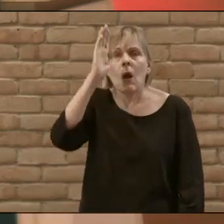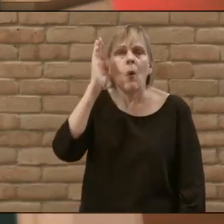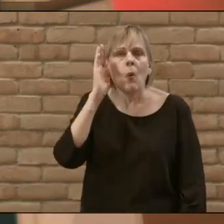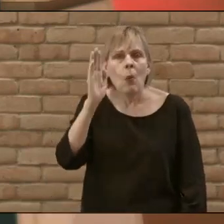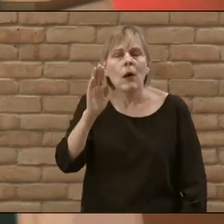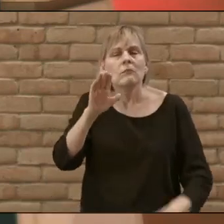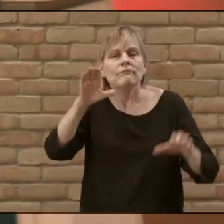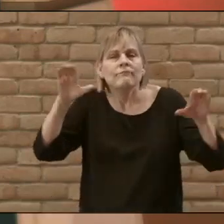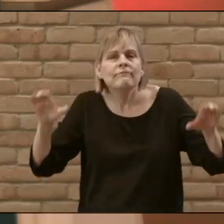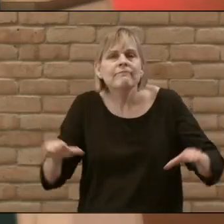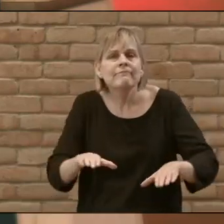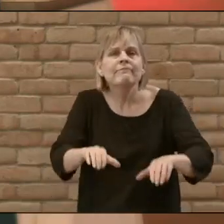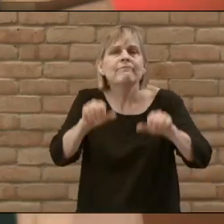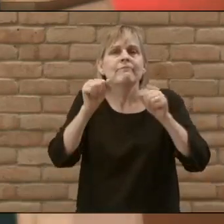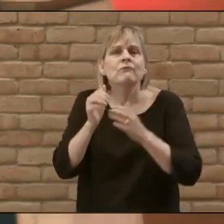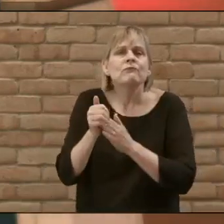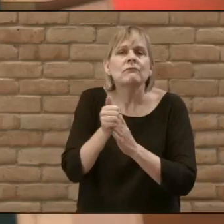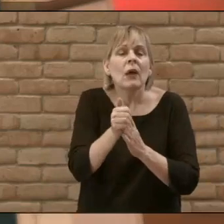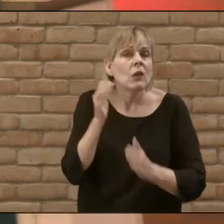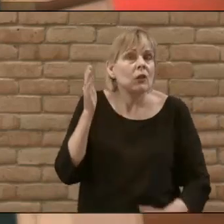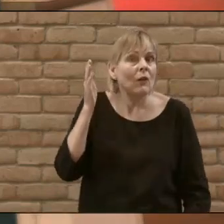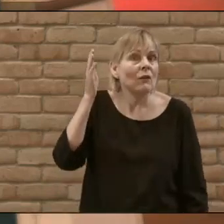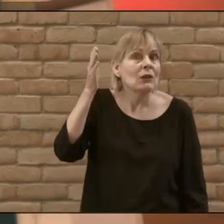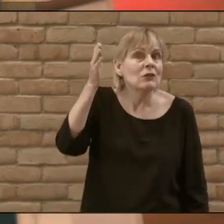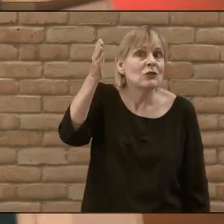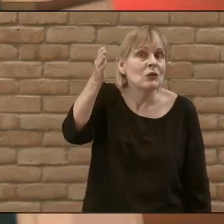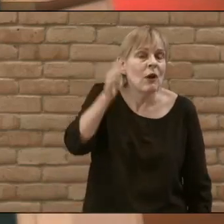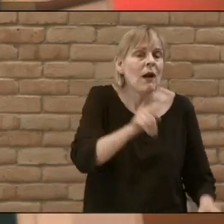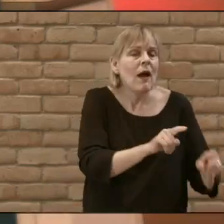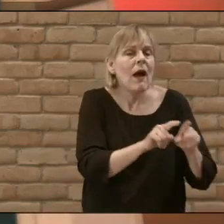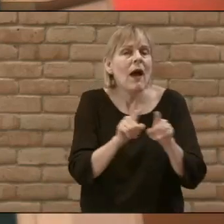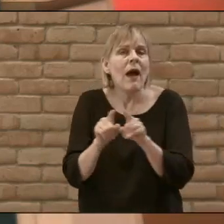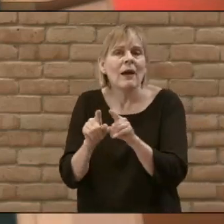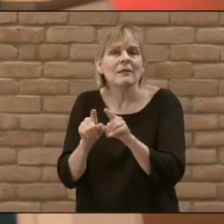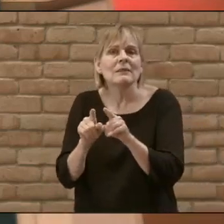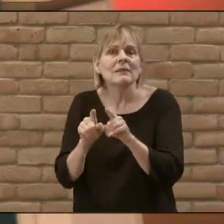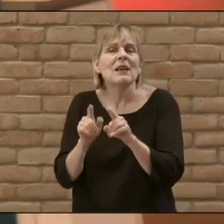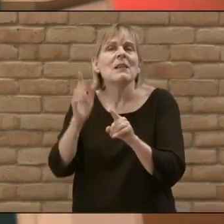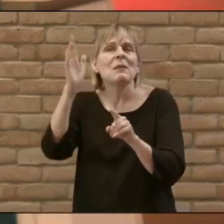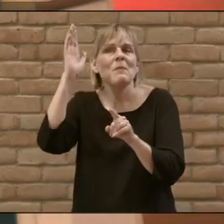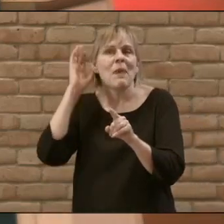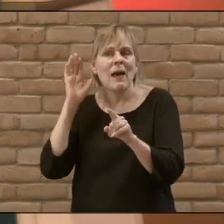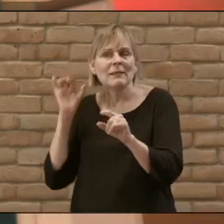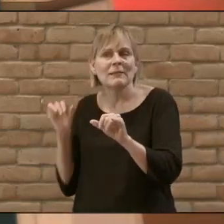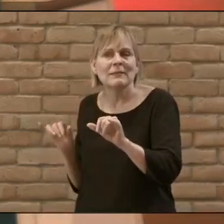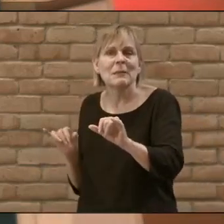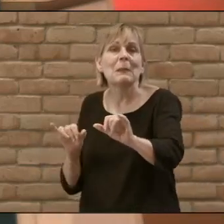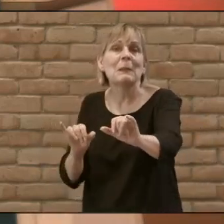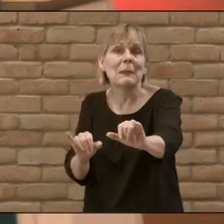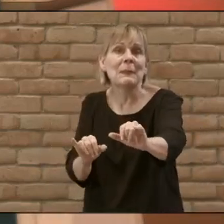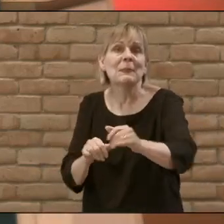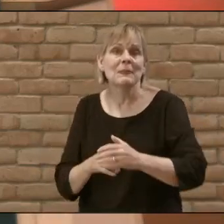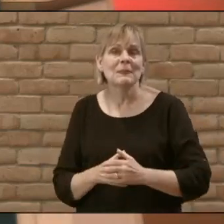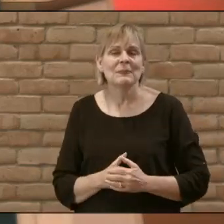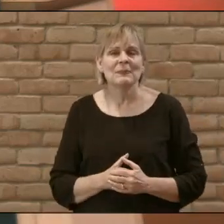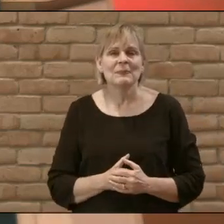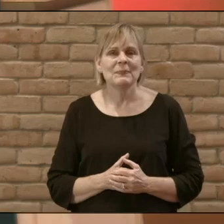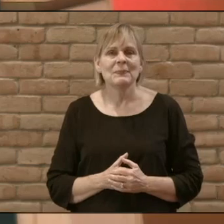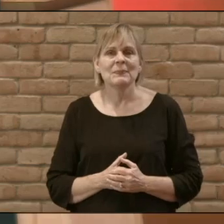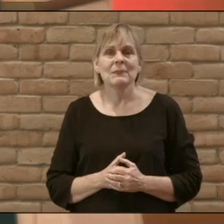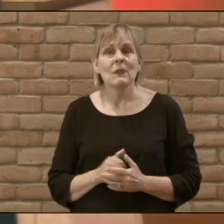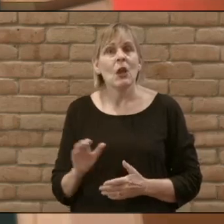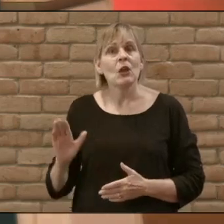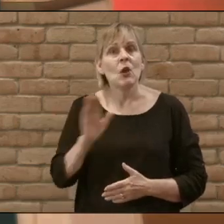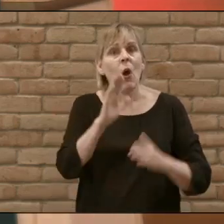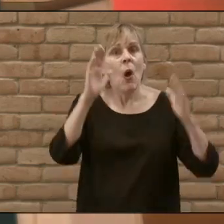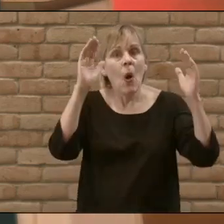undertake to guide the future as he has the past your hope